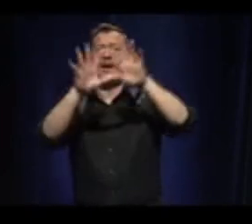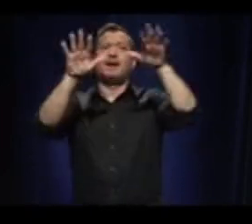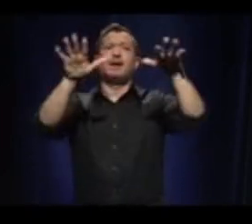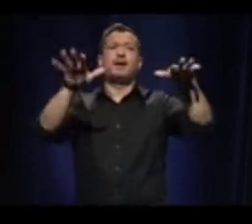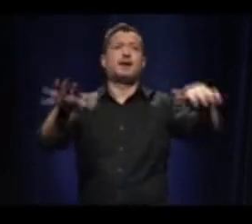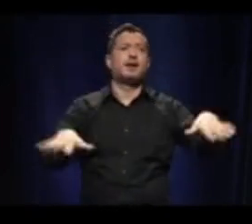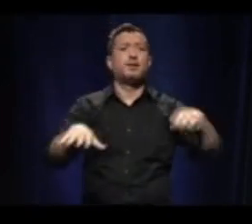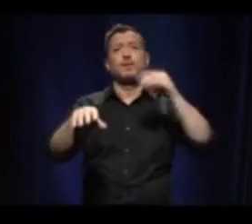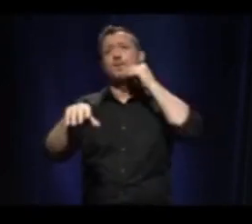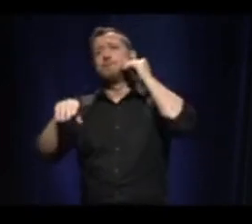protect the families.